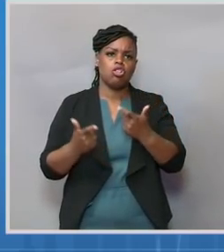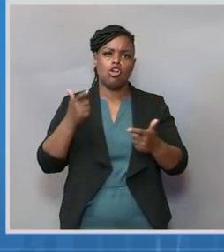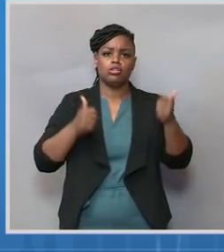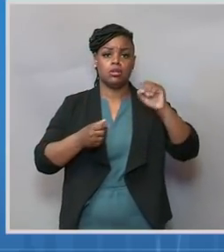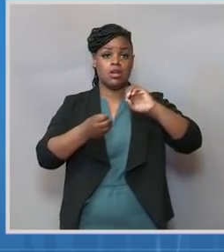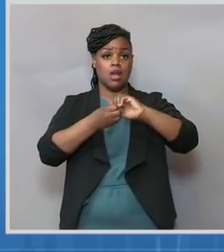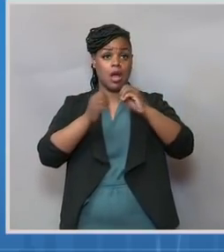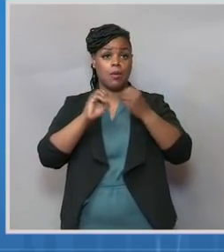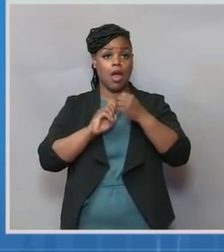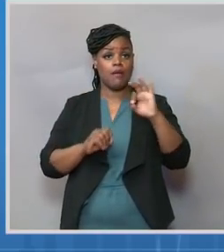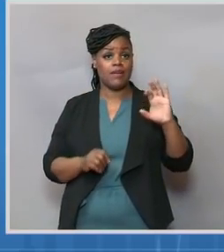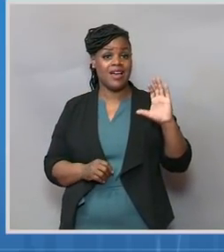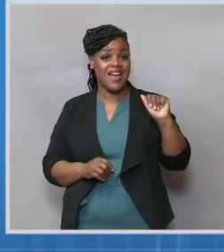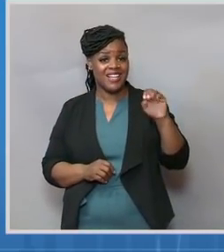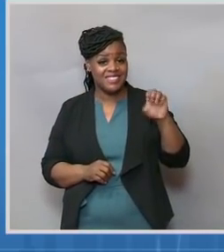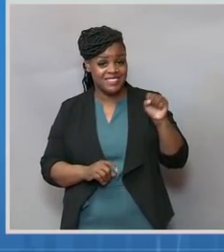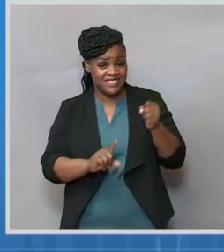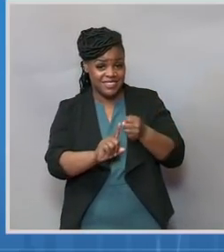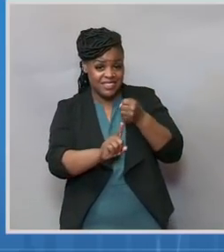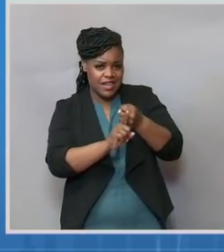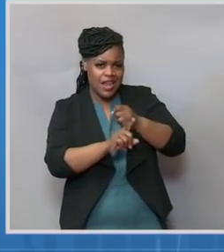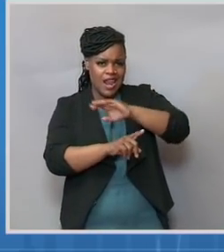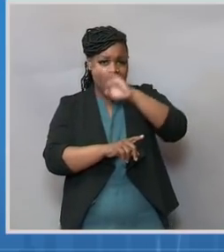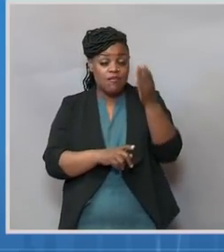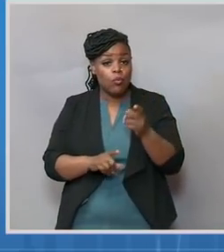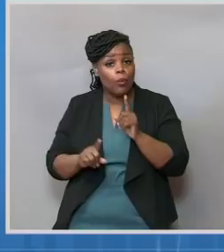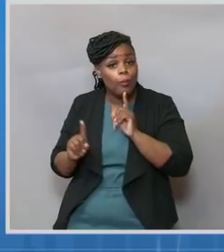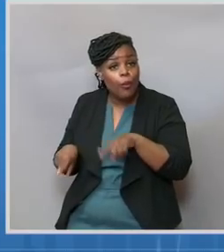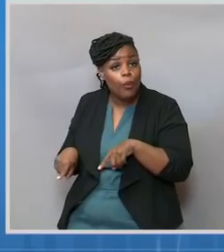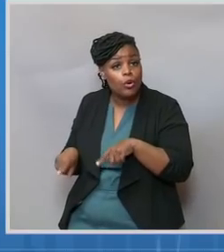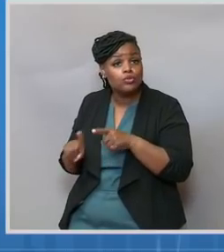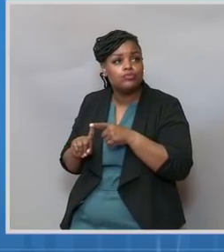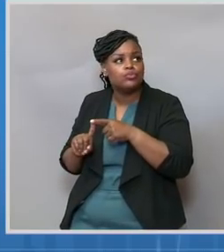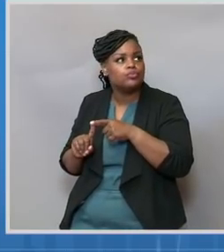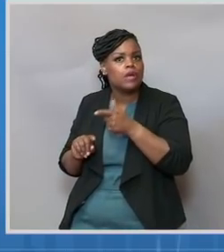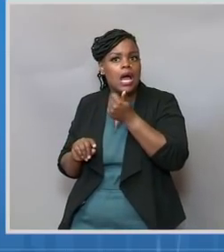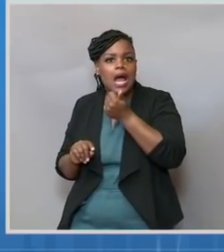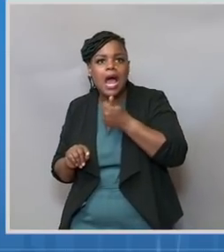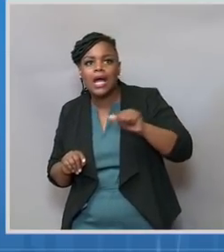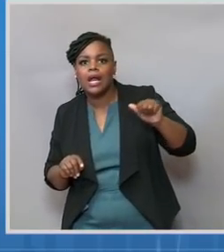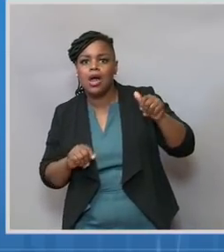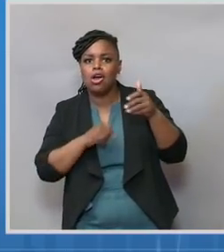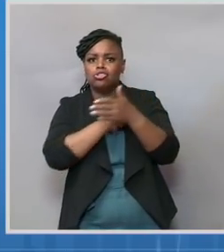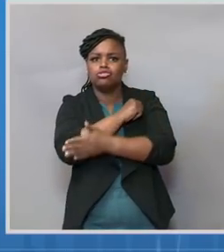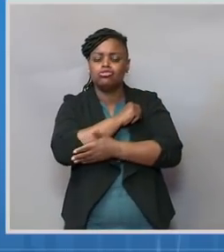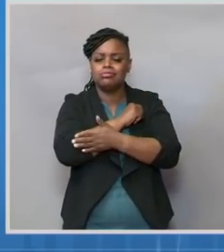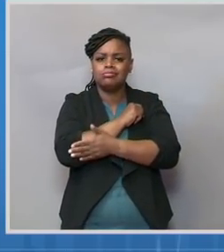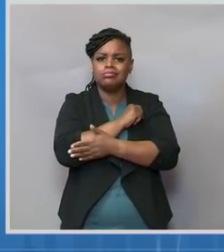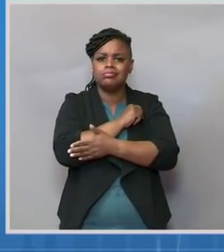that has ever been reported by any country. They have a situation there where there are